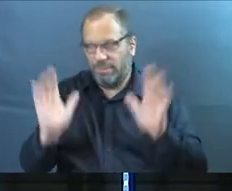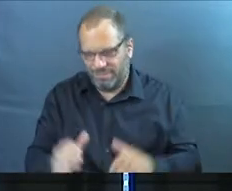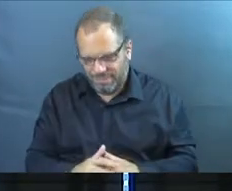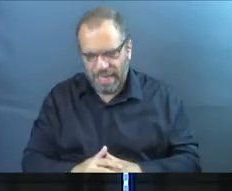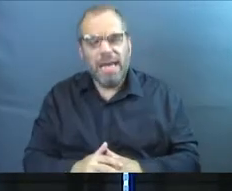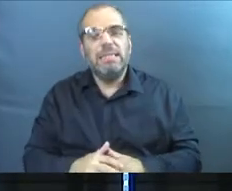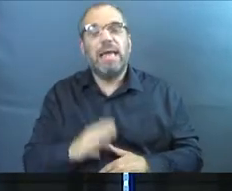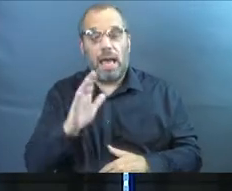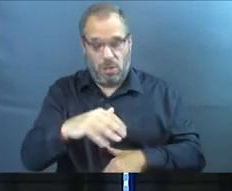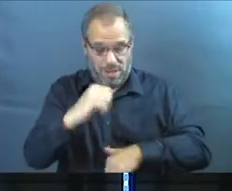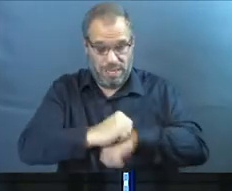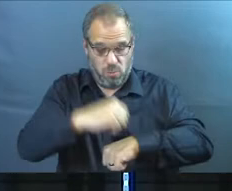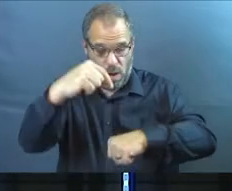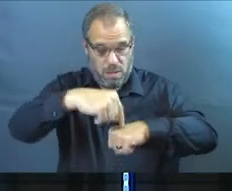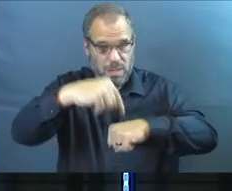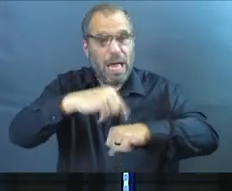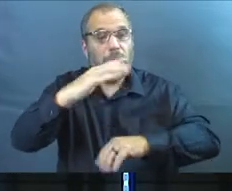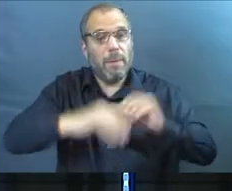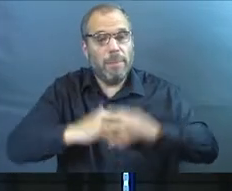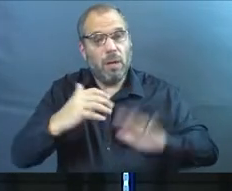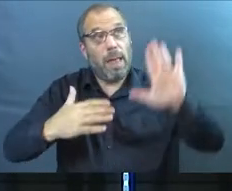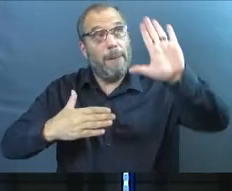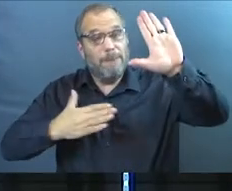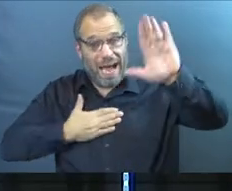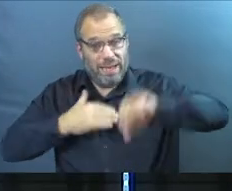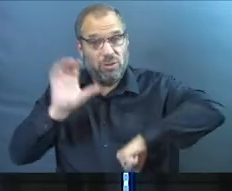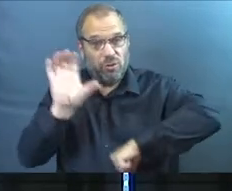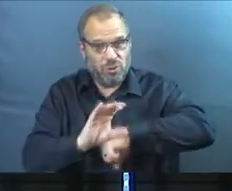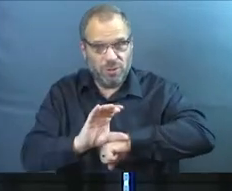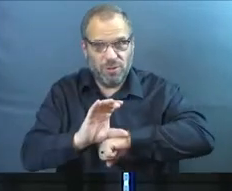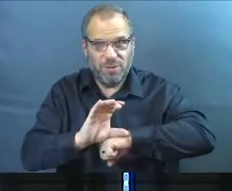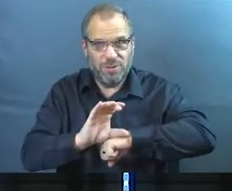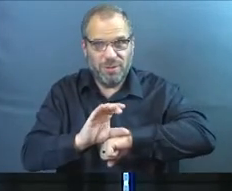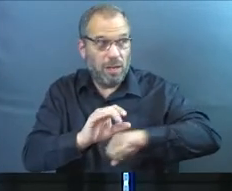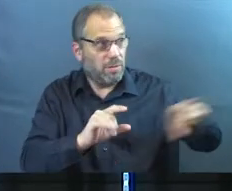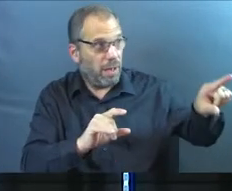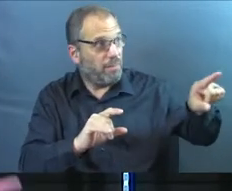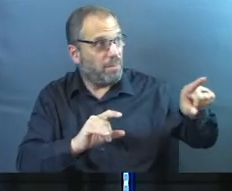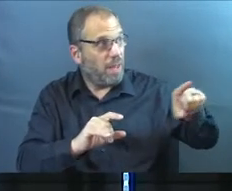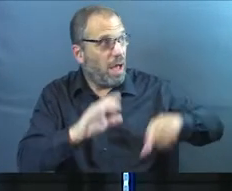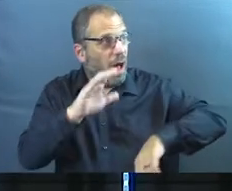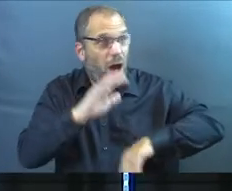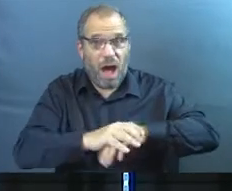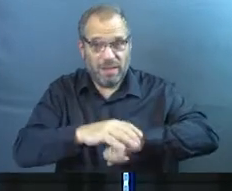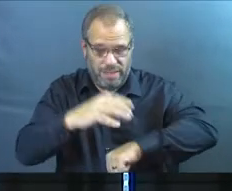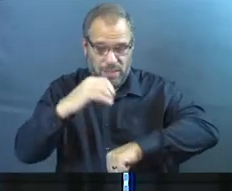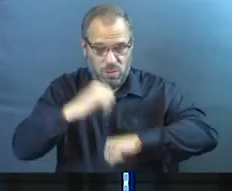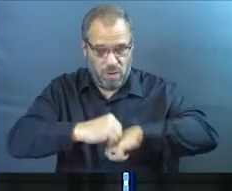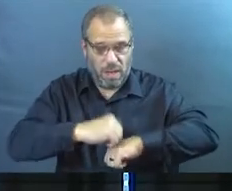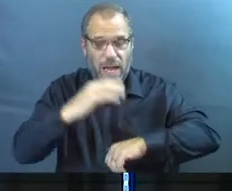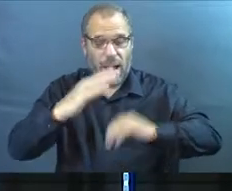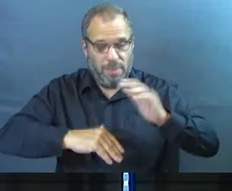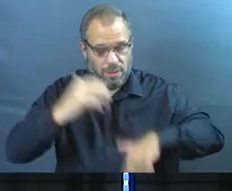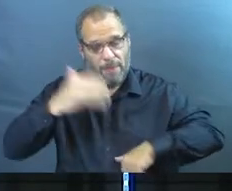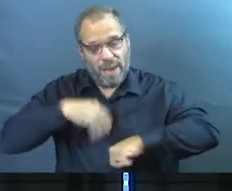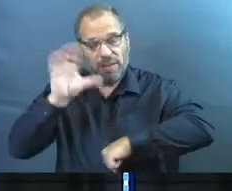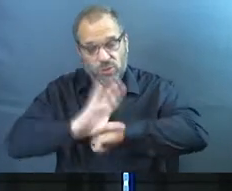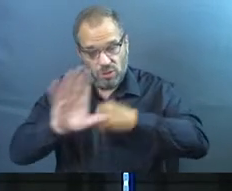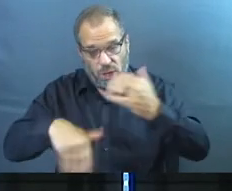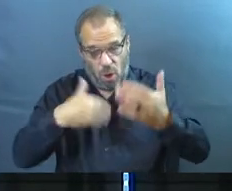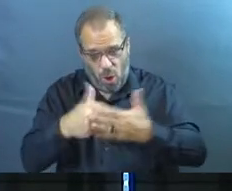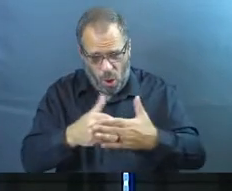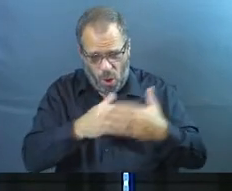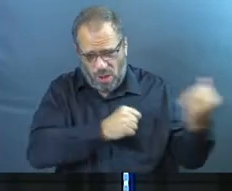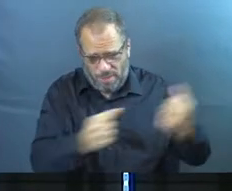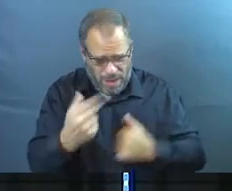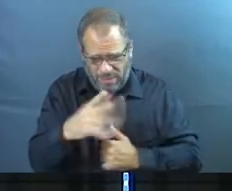And he says, and on this rock, I'm going to build my church. Can we have that on the screen? Upon this rock, I will build my church, and all the